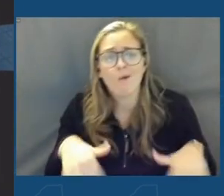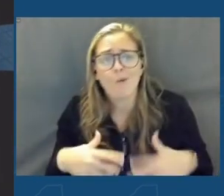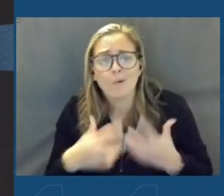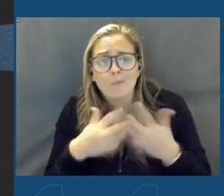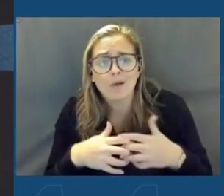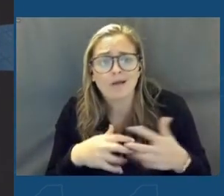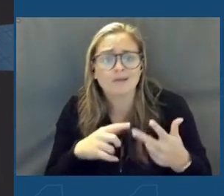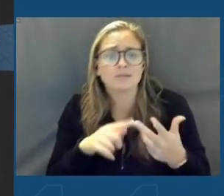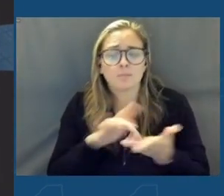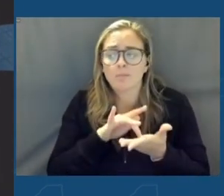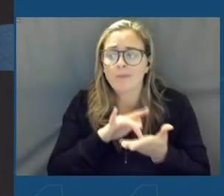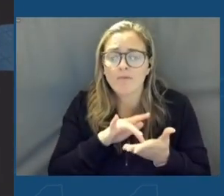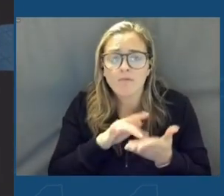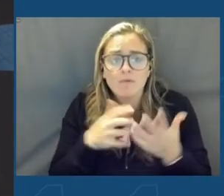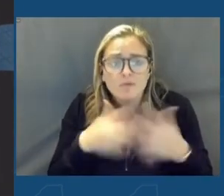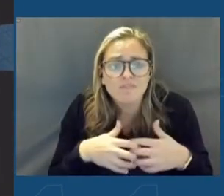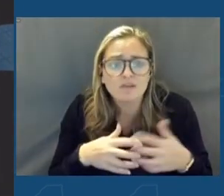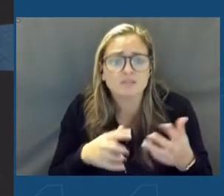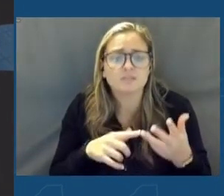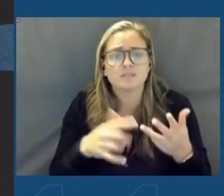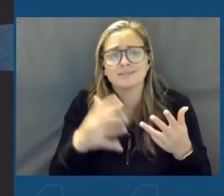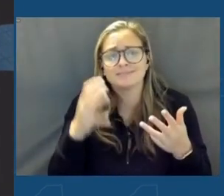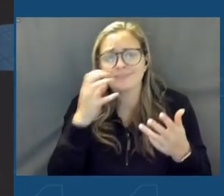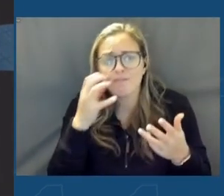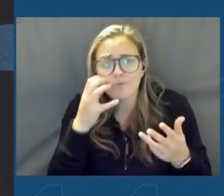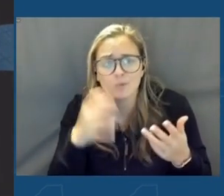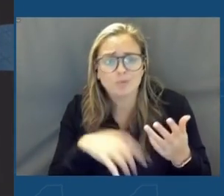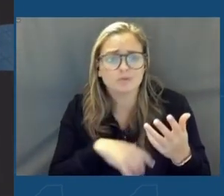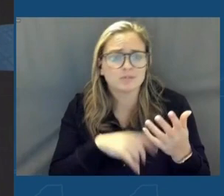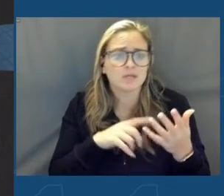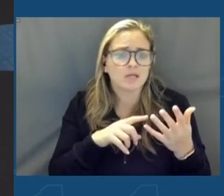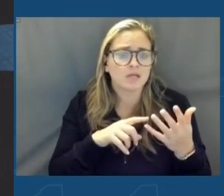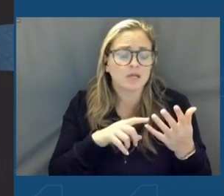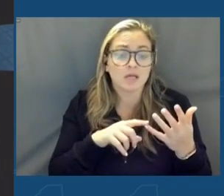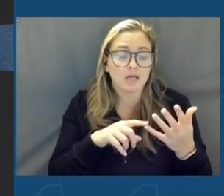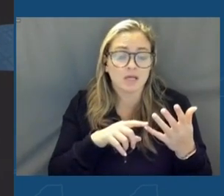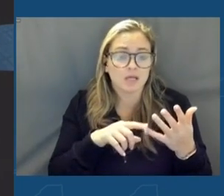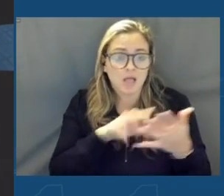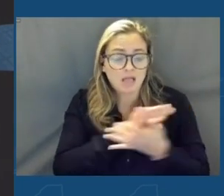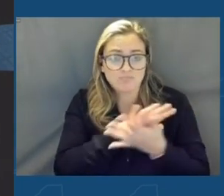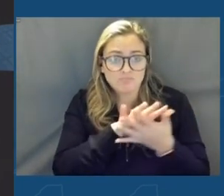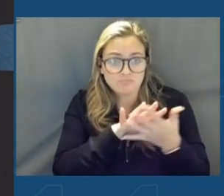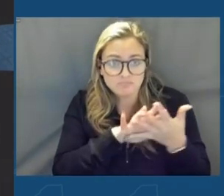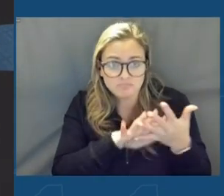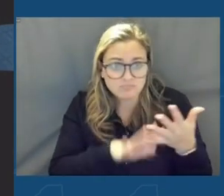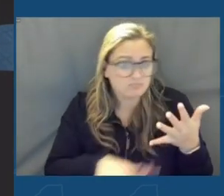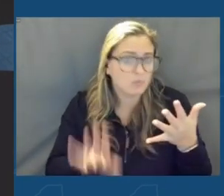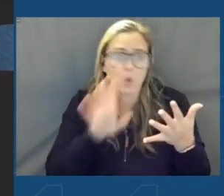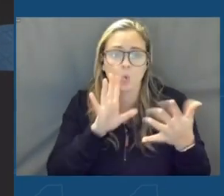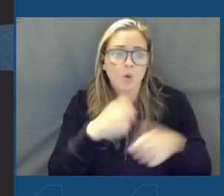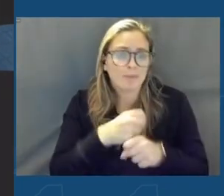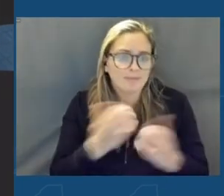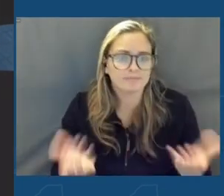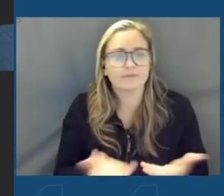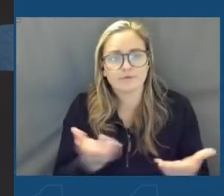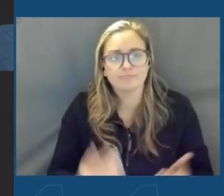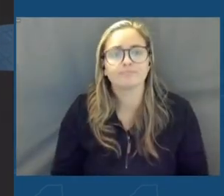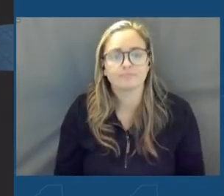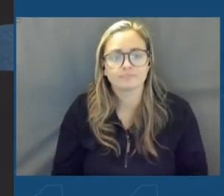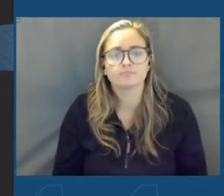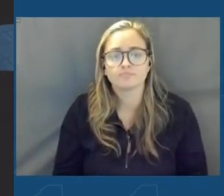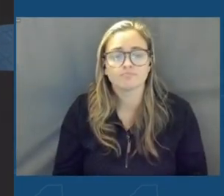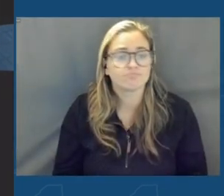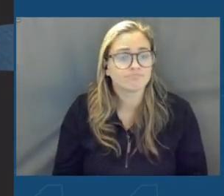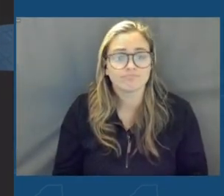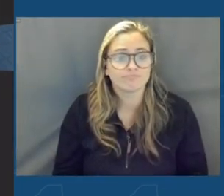devices and cell phones. And they'll, and these chips will be made right here. Make no